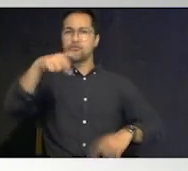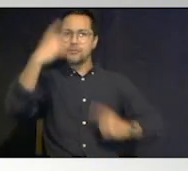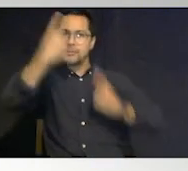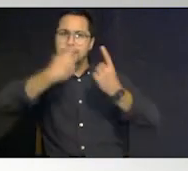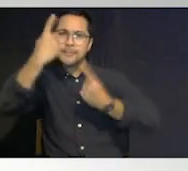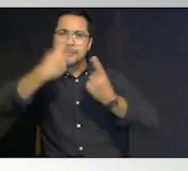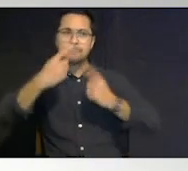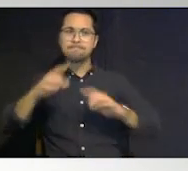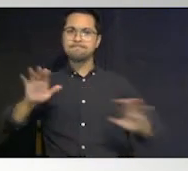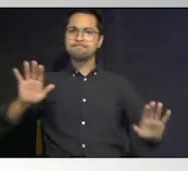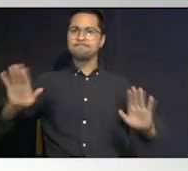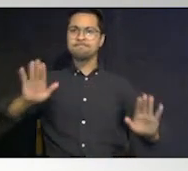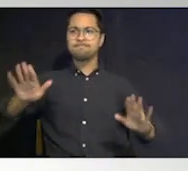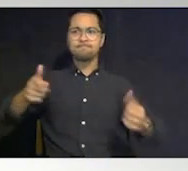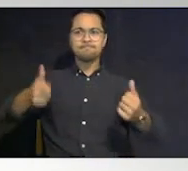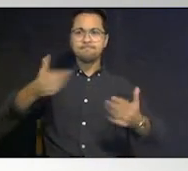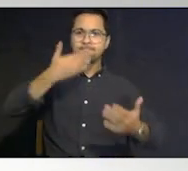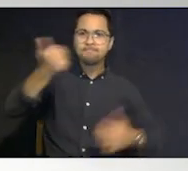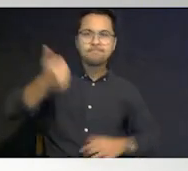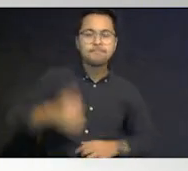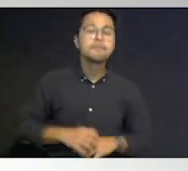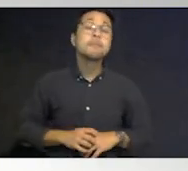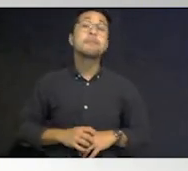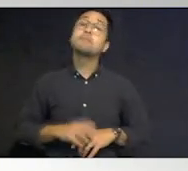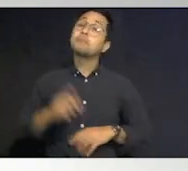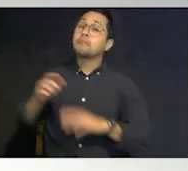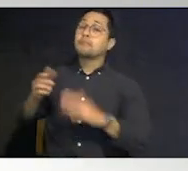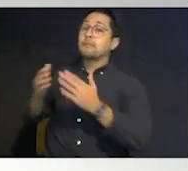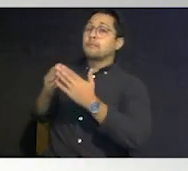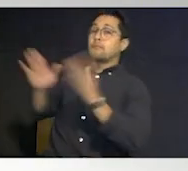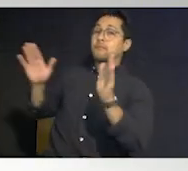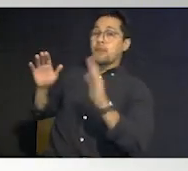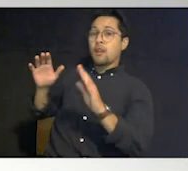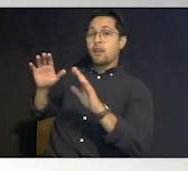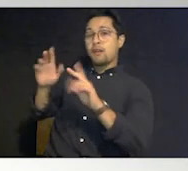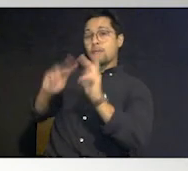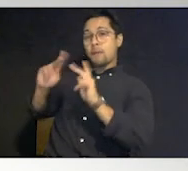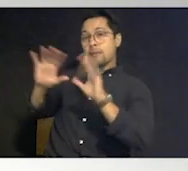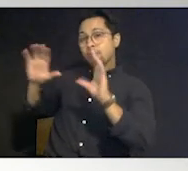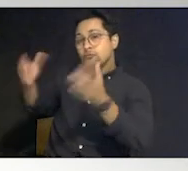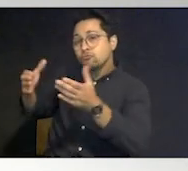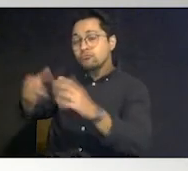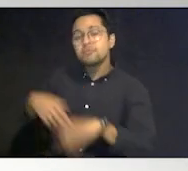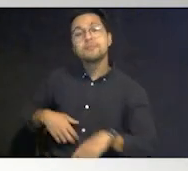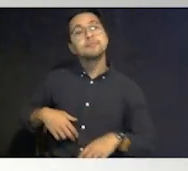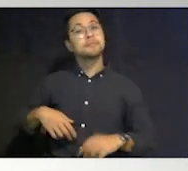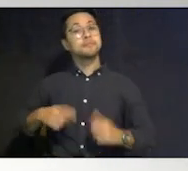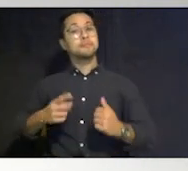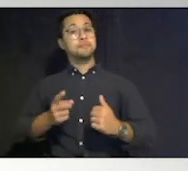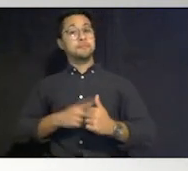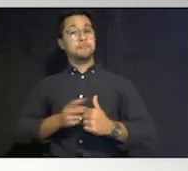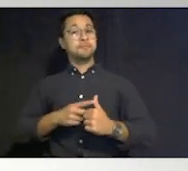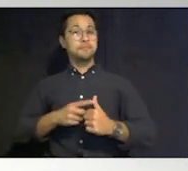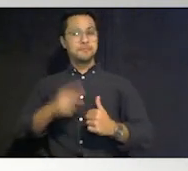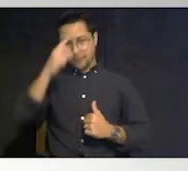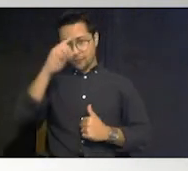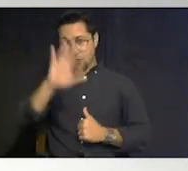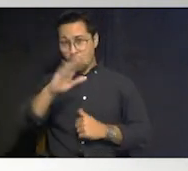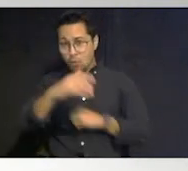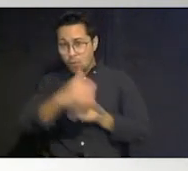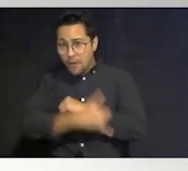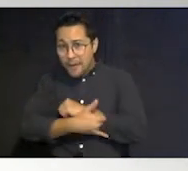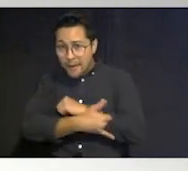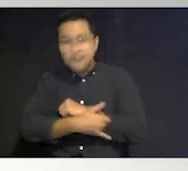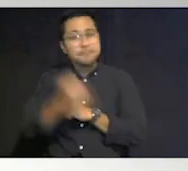when you think about what you need to do but a general popular population shelter first of all in your county if you